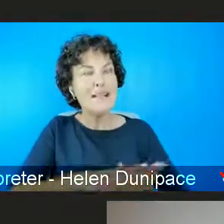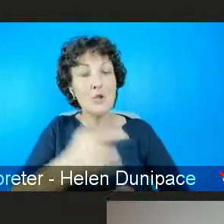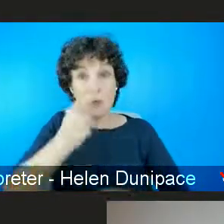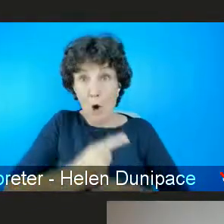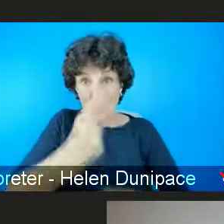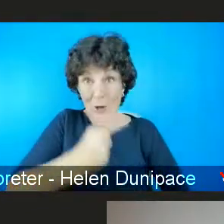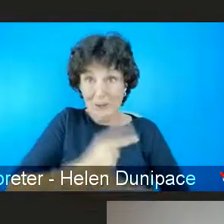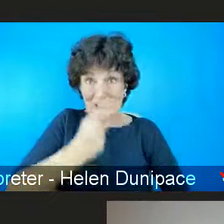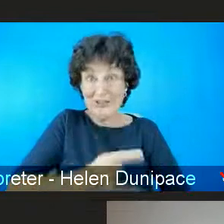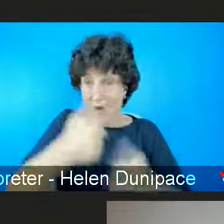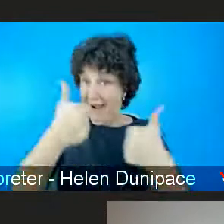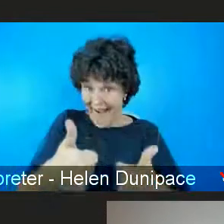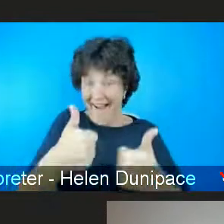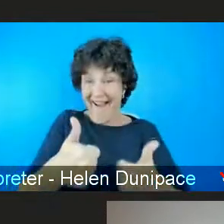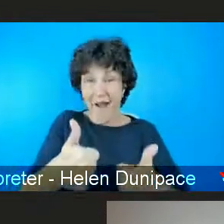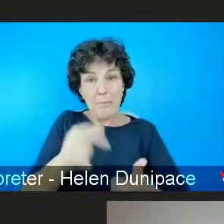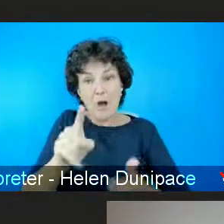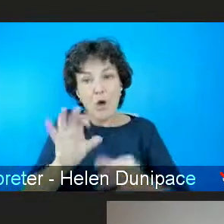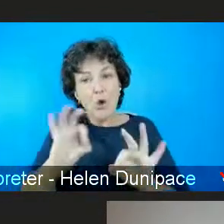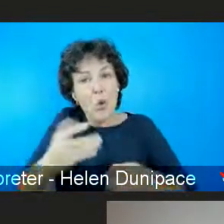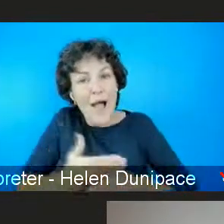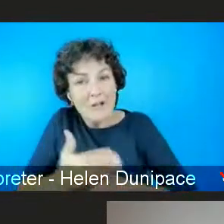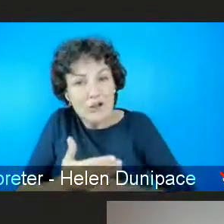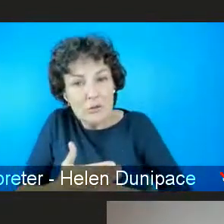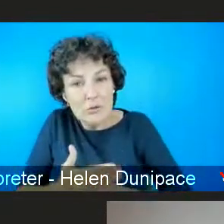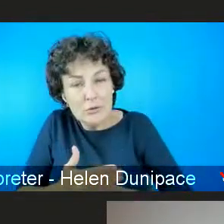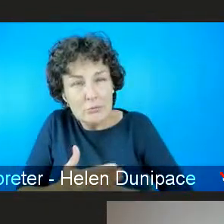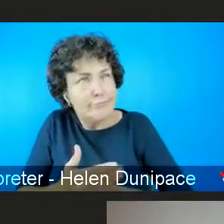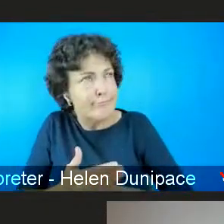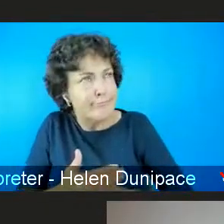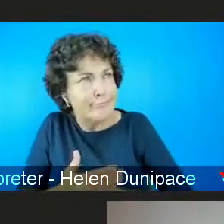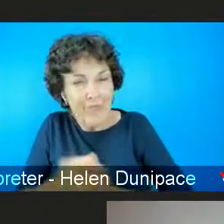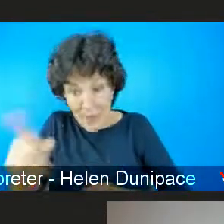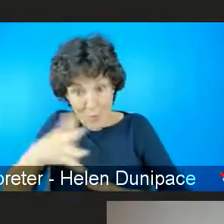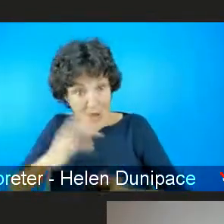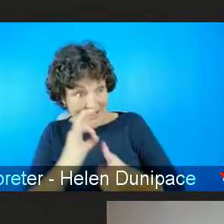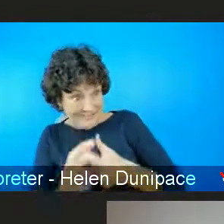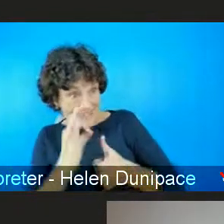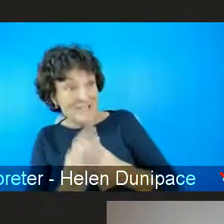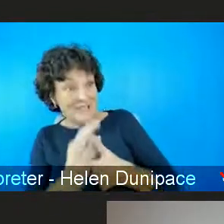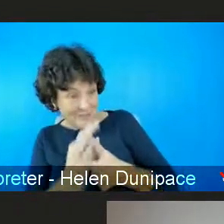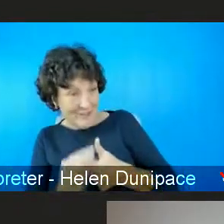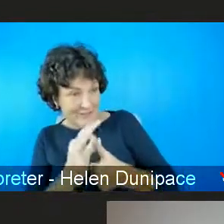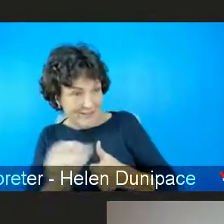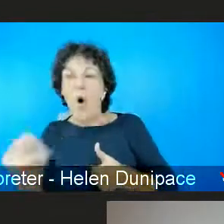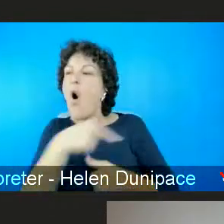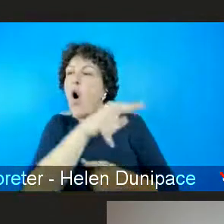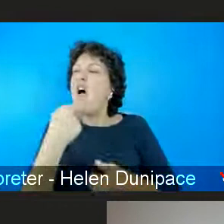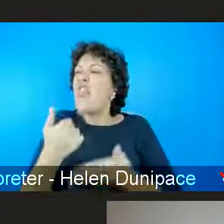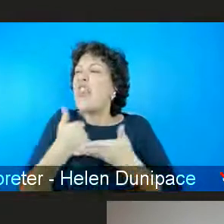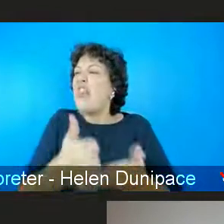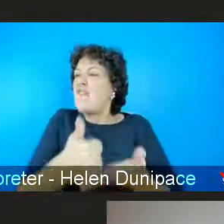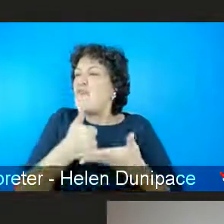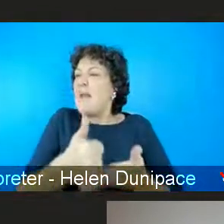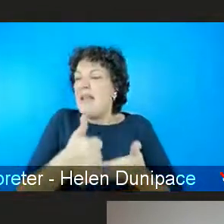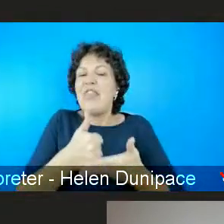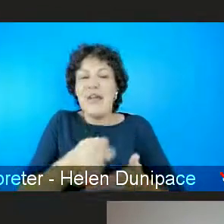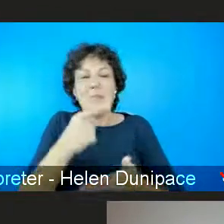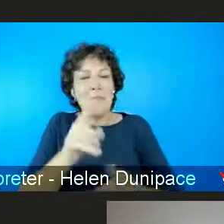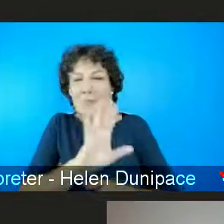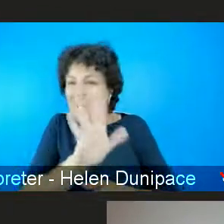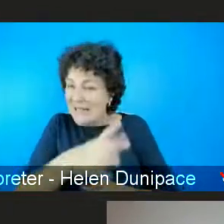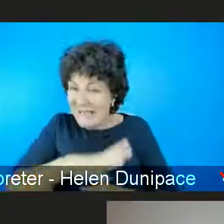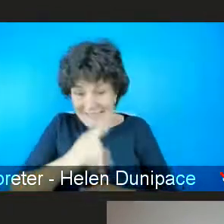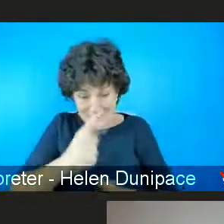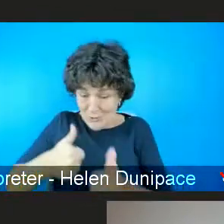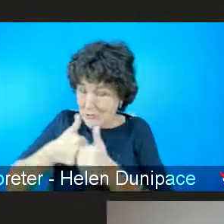Talking replaced the idea of action. Talking meant what we need is therapy, what we need is to support the people who are talking,